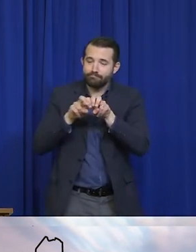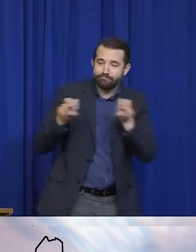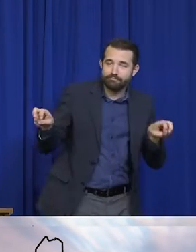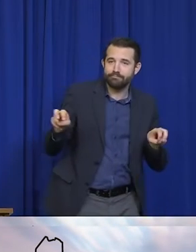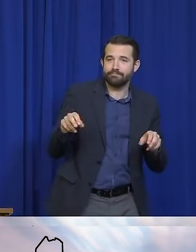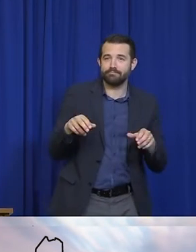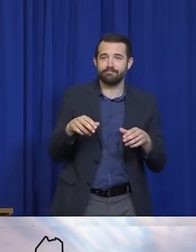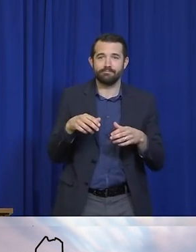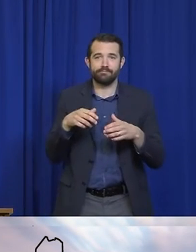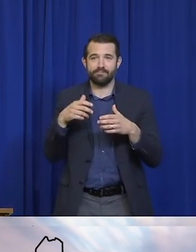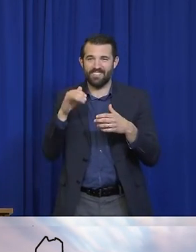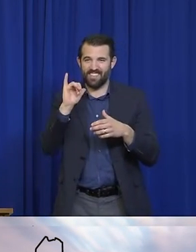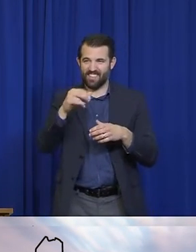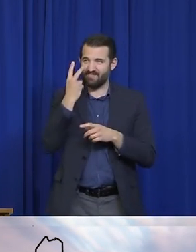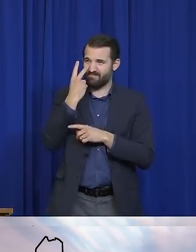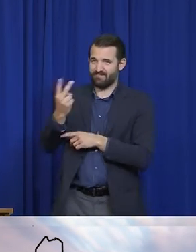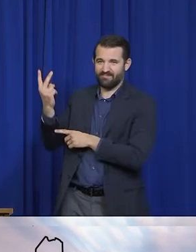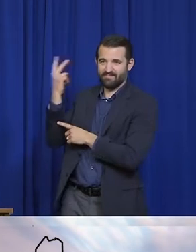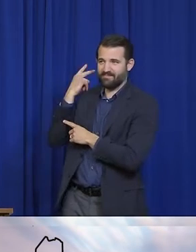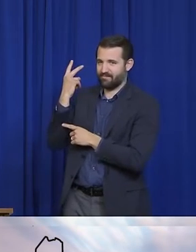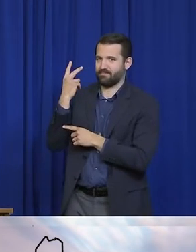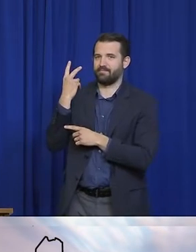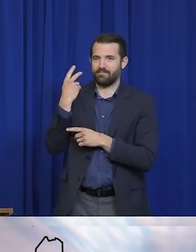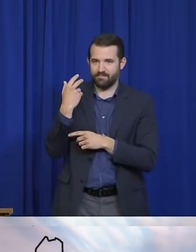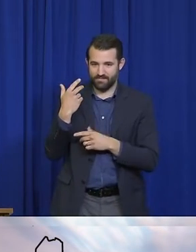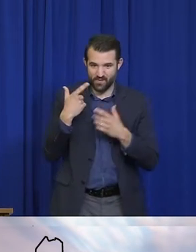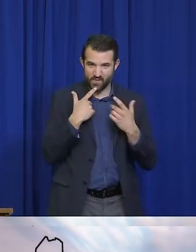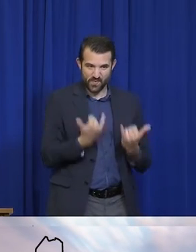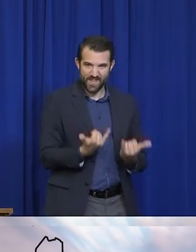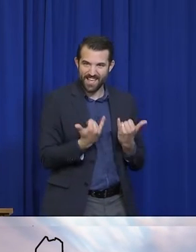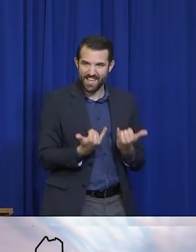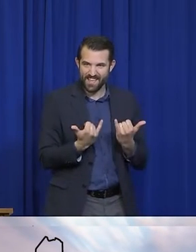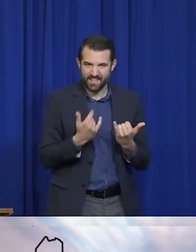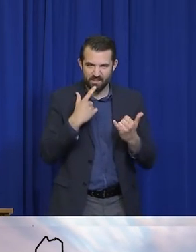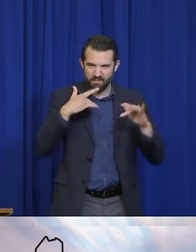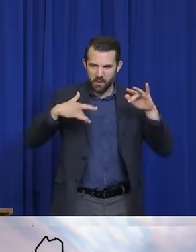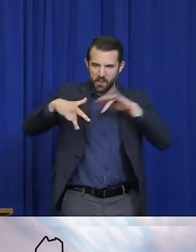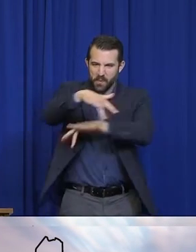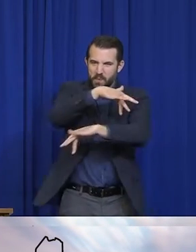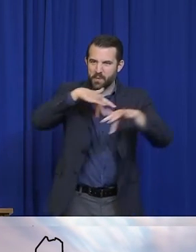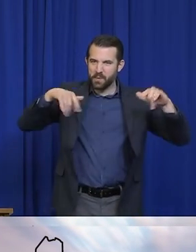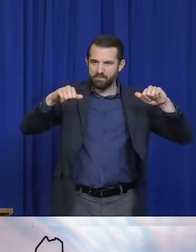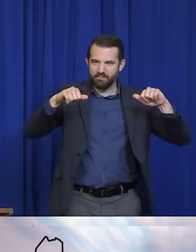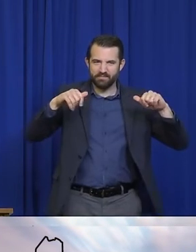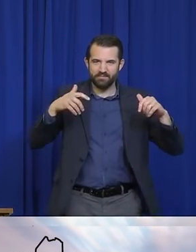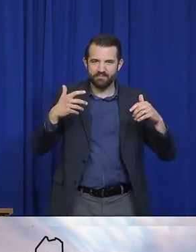These places look very different now, but it is people that made them special.